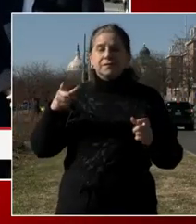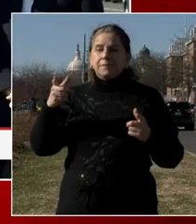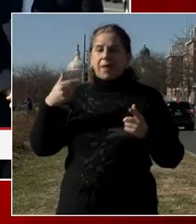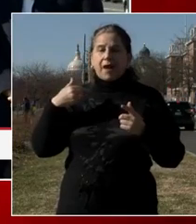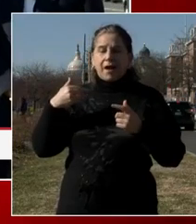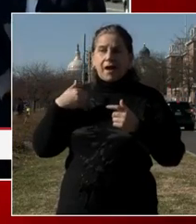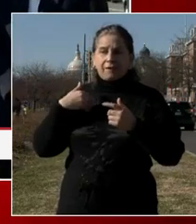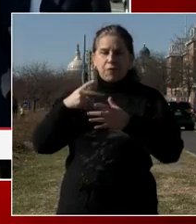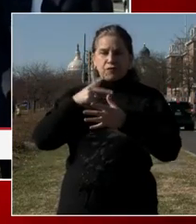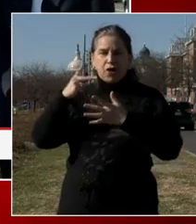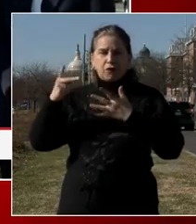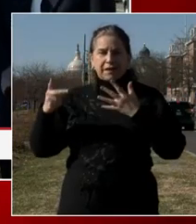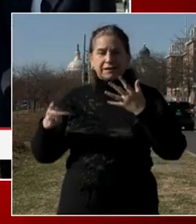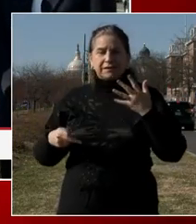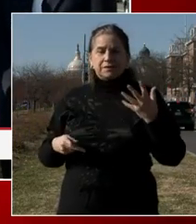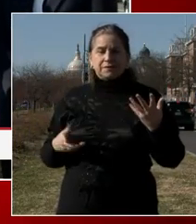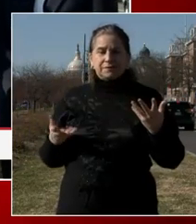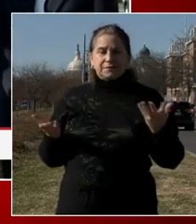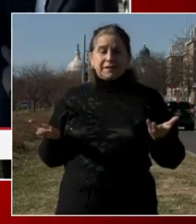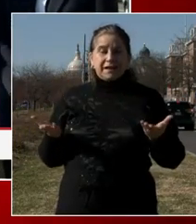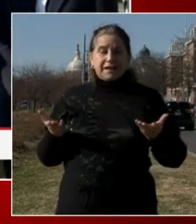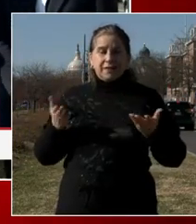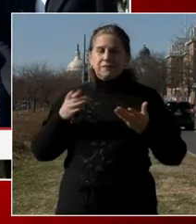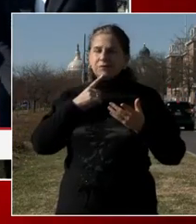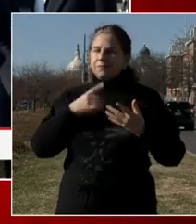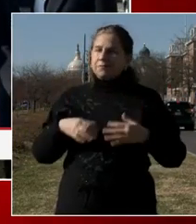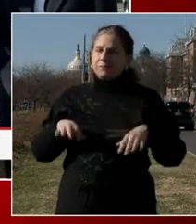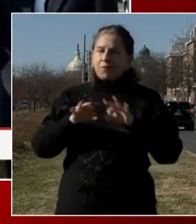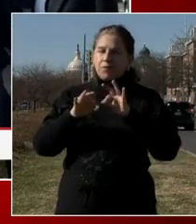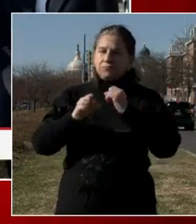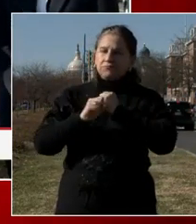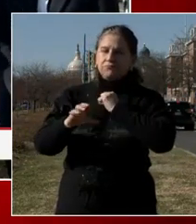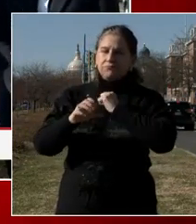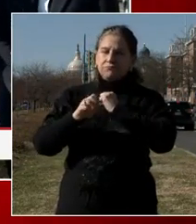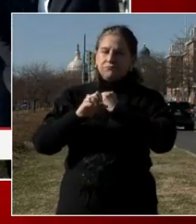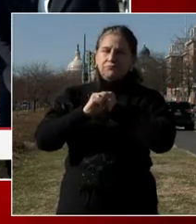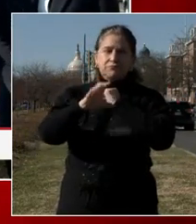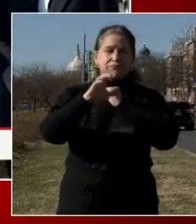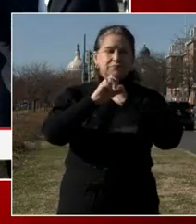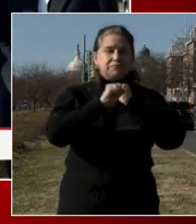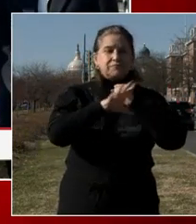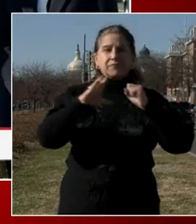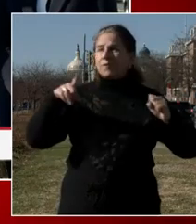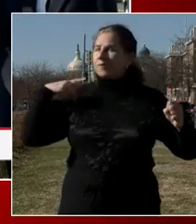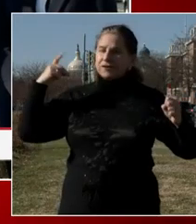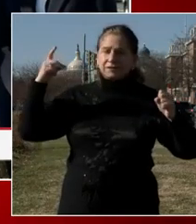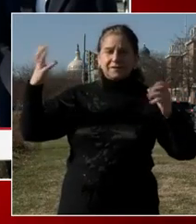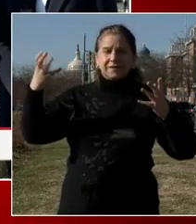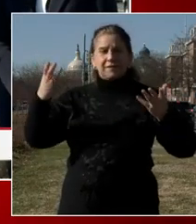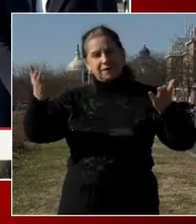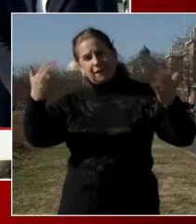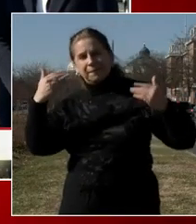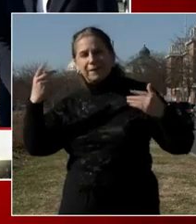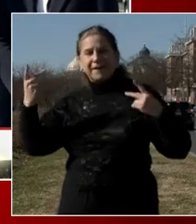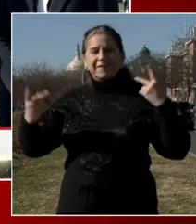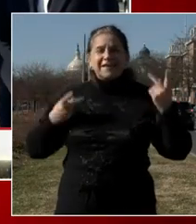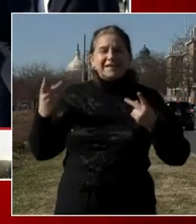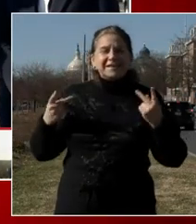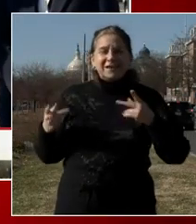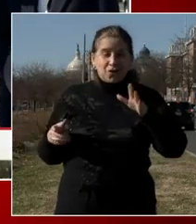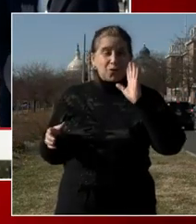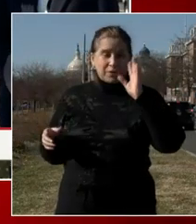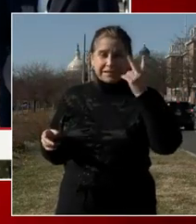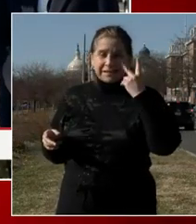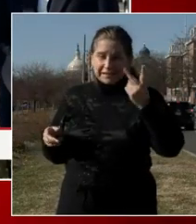important as we're promoting D.C. as a destination. Um, you know, the other reality too, that you're seeing similar things happen